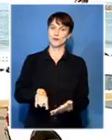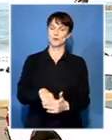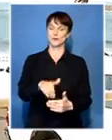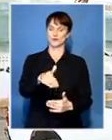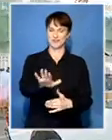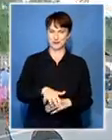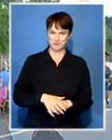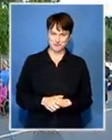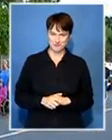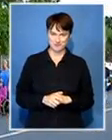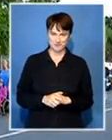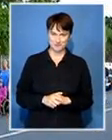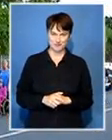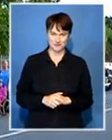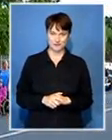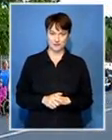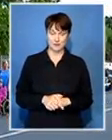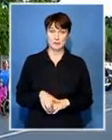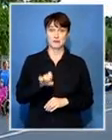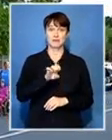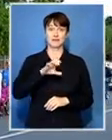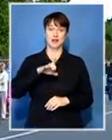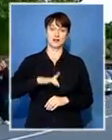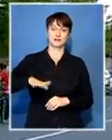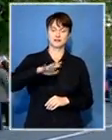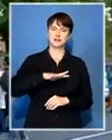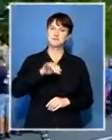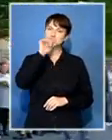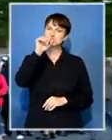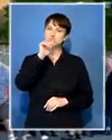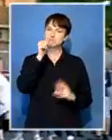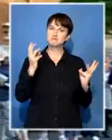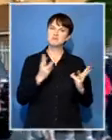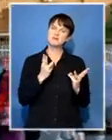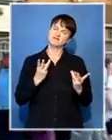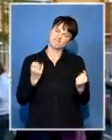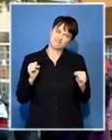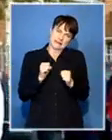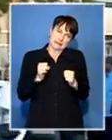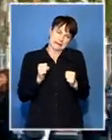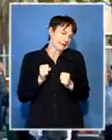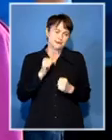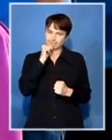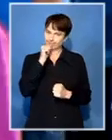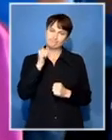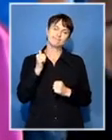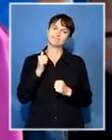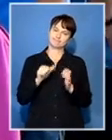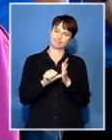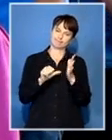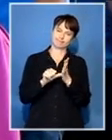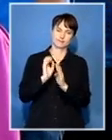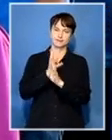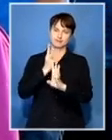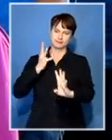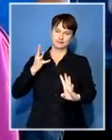vote East London citizens brave the cold weather conditions to exercise their democratic right mostly